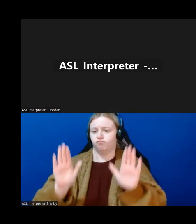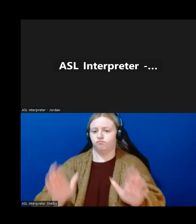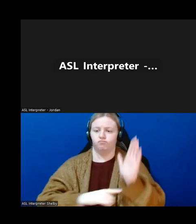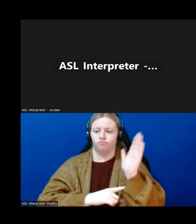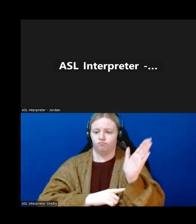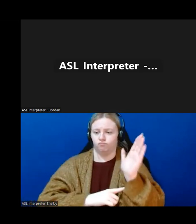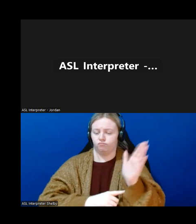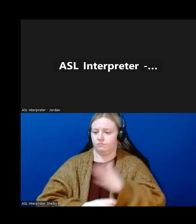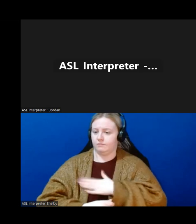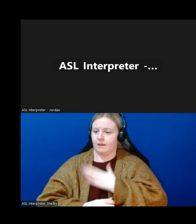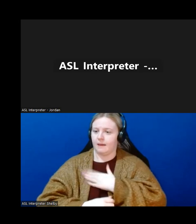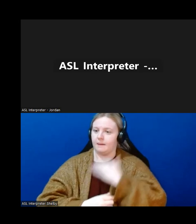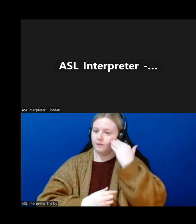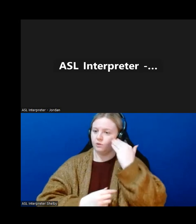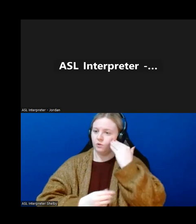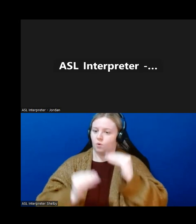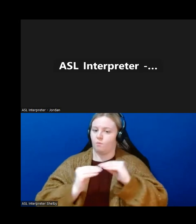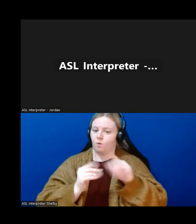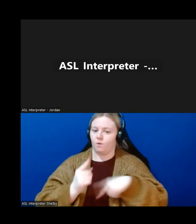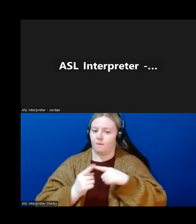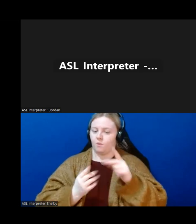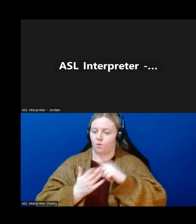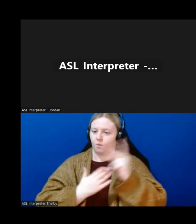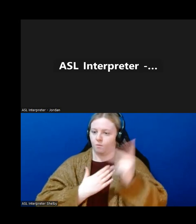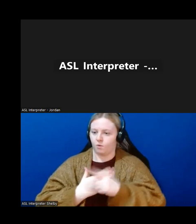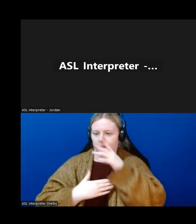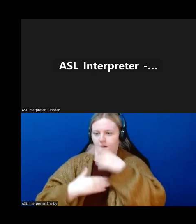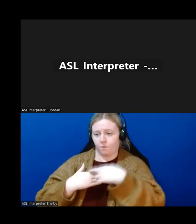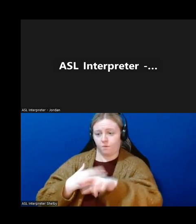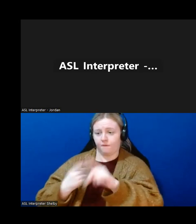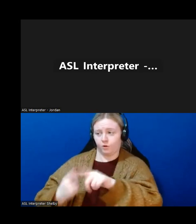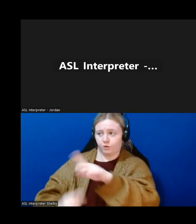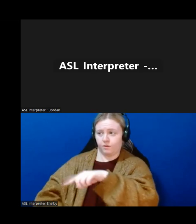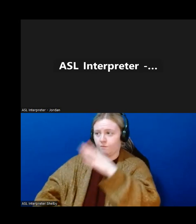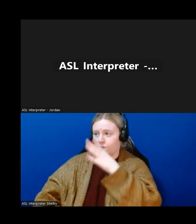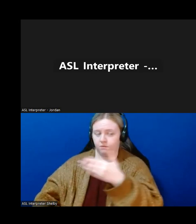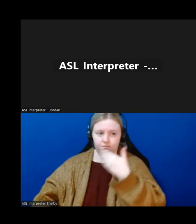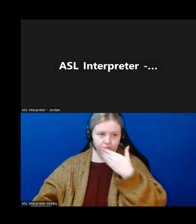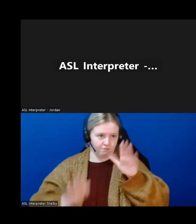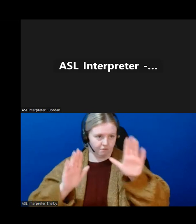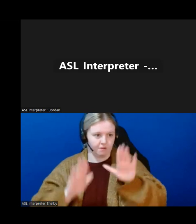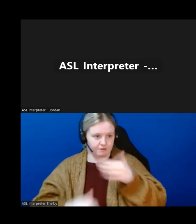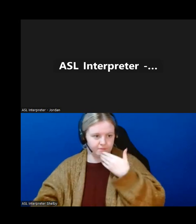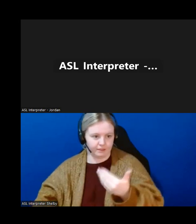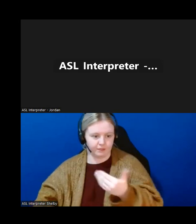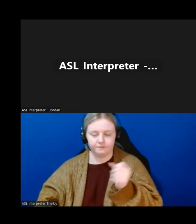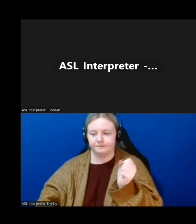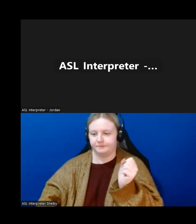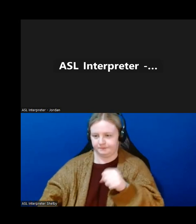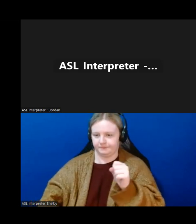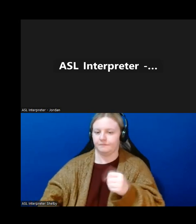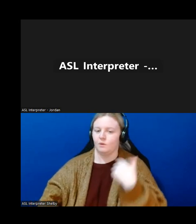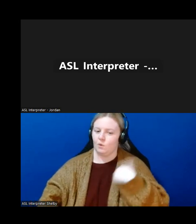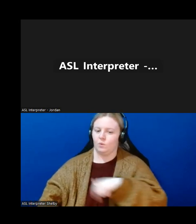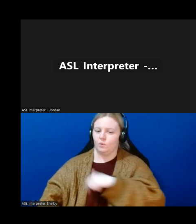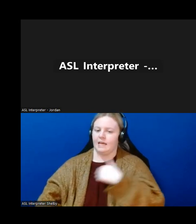glad to know a lot more about your program. We'll be sending folks your way, that's for sure. Awesome. Thank you, Sherry. Yeah, we have a technology program,